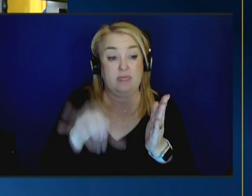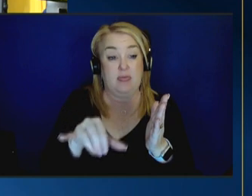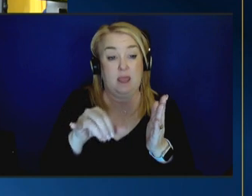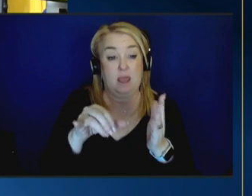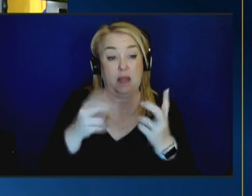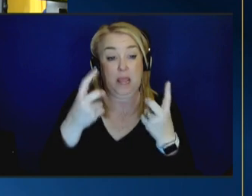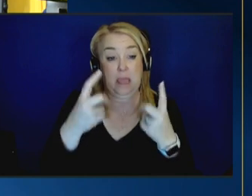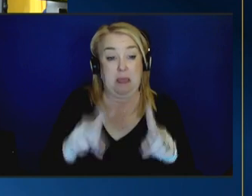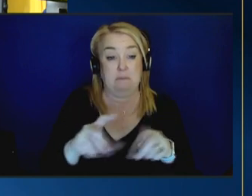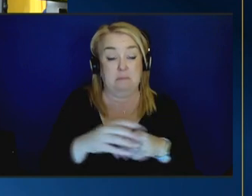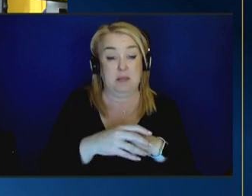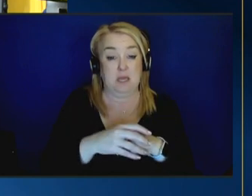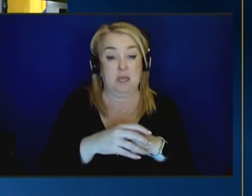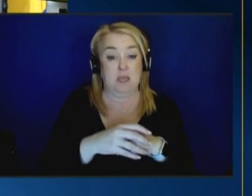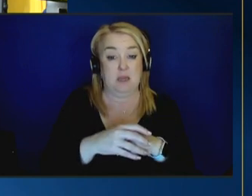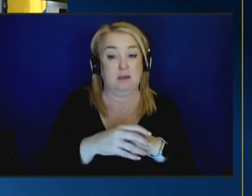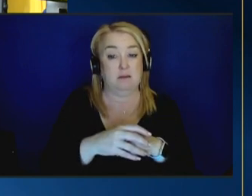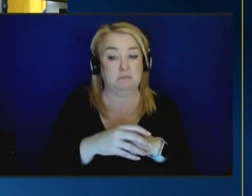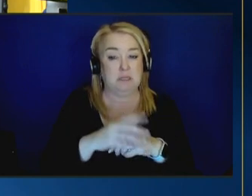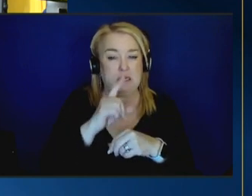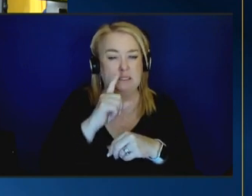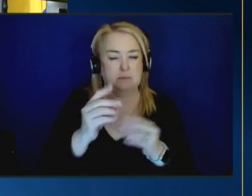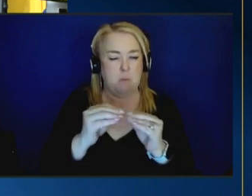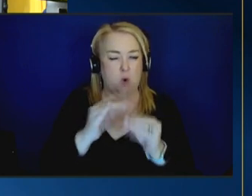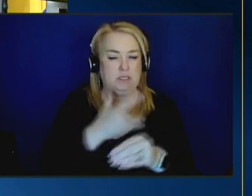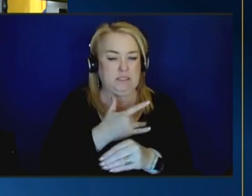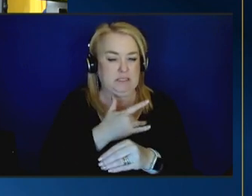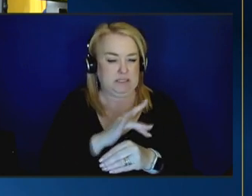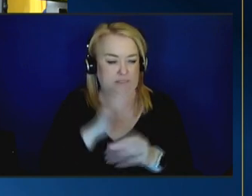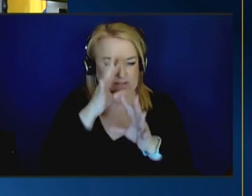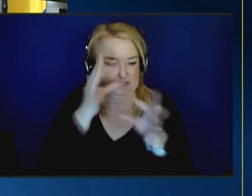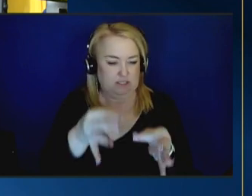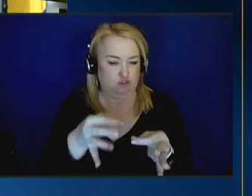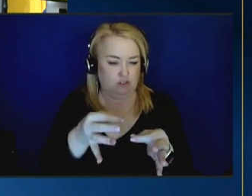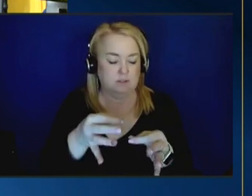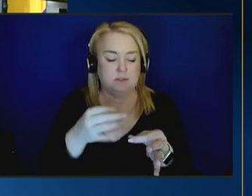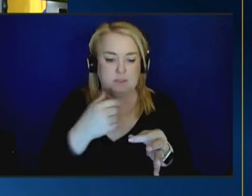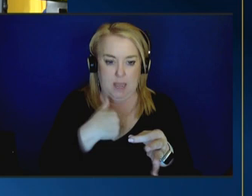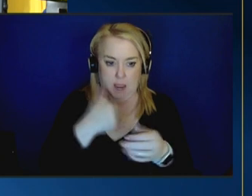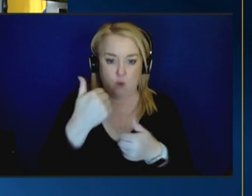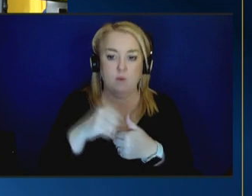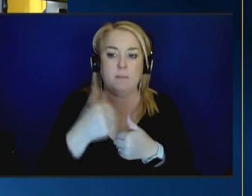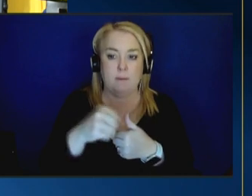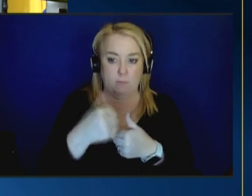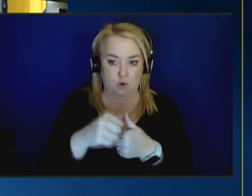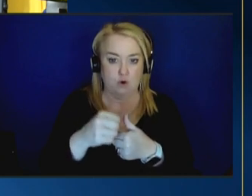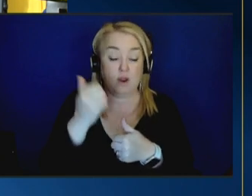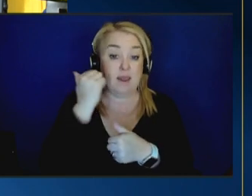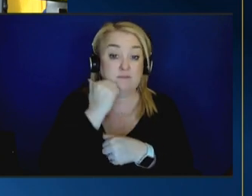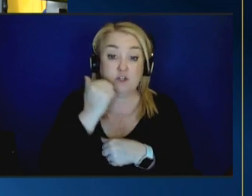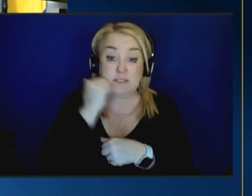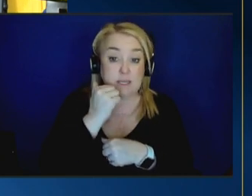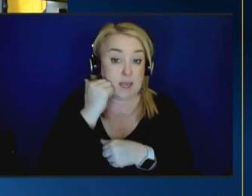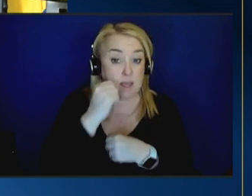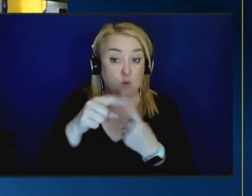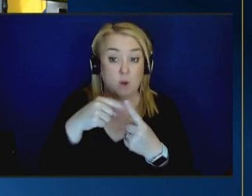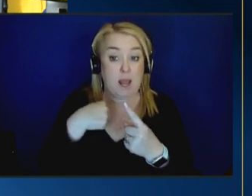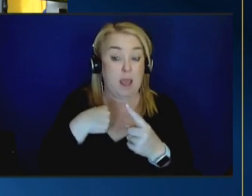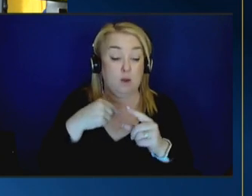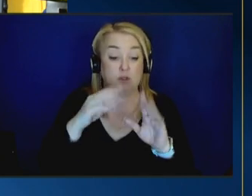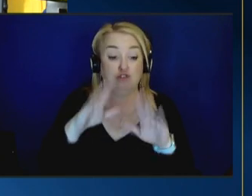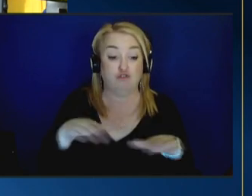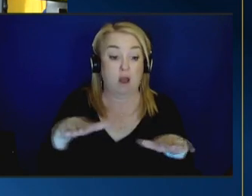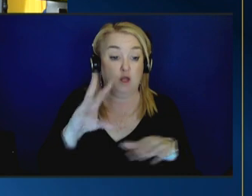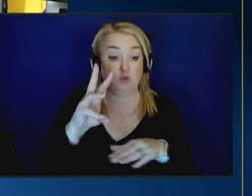very um politically sensitive decisions also uh i remember uh every day when i was a child welfare director